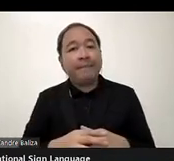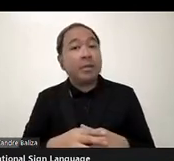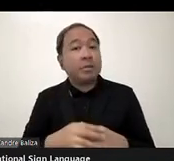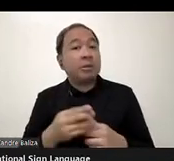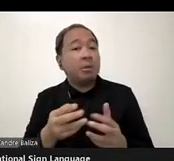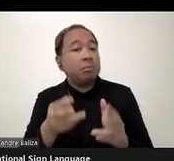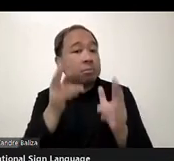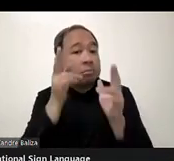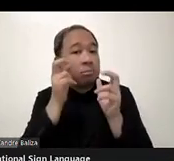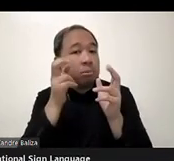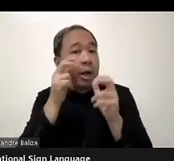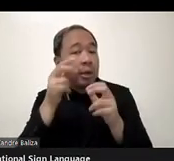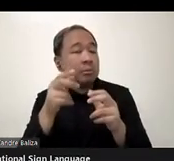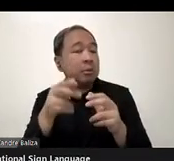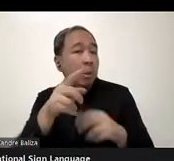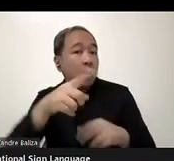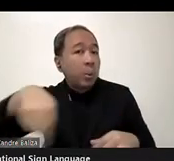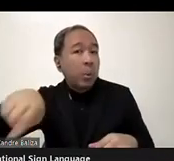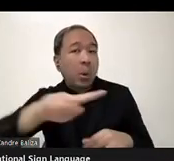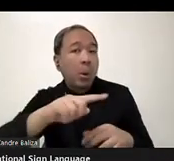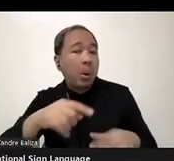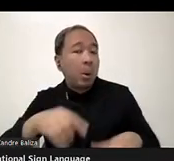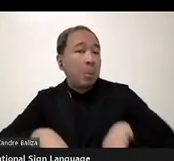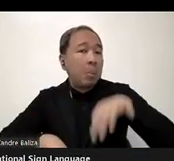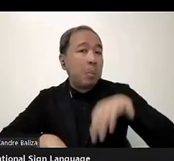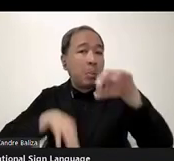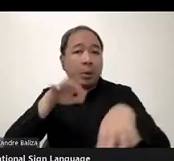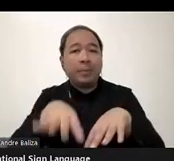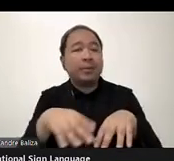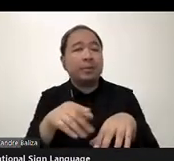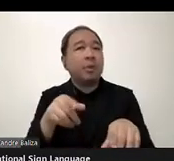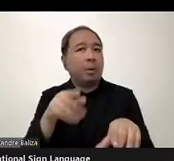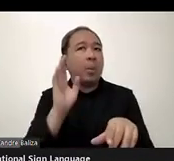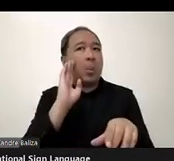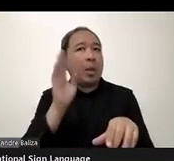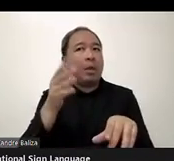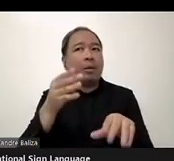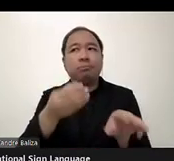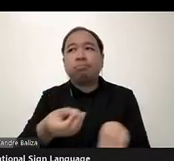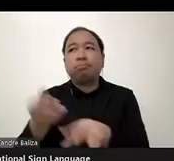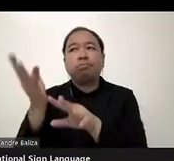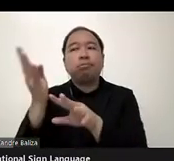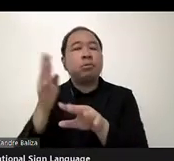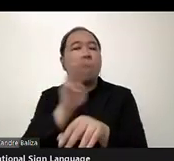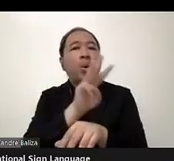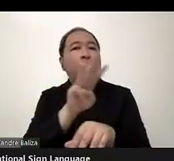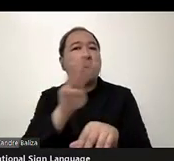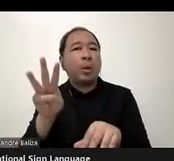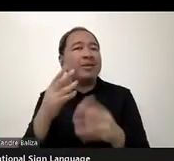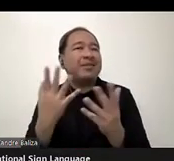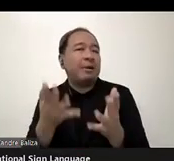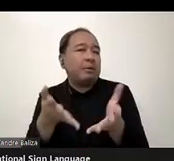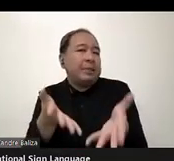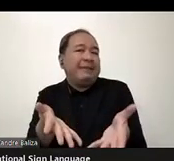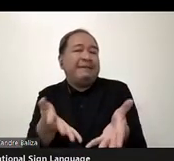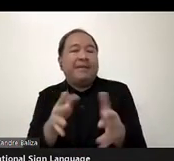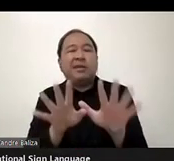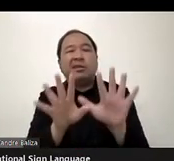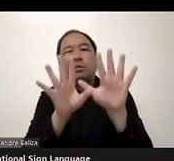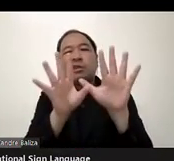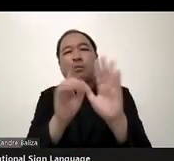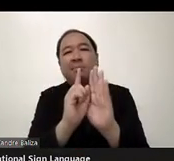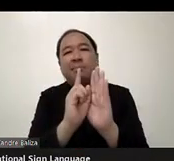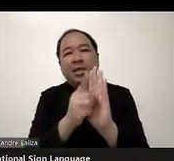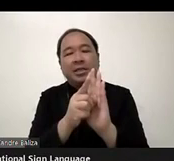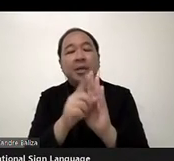uh, we're doing a short, we'll put this up on the web. But as we're down to our last 10 minutes, we want to make sure that we leave time